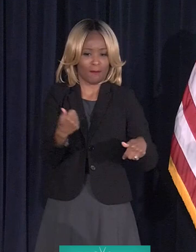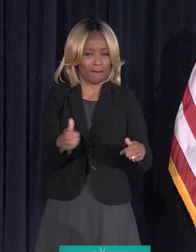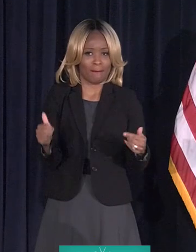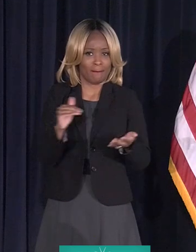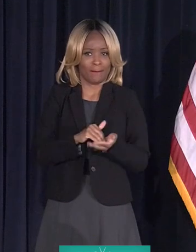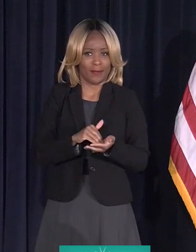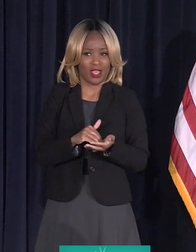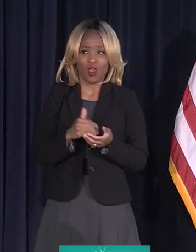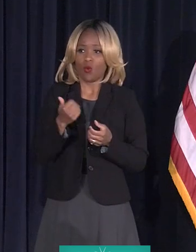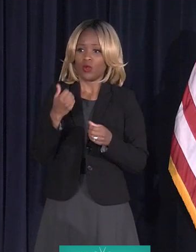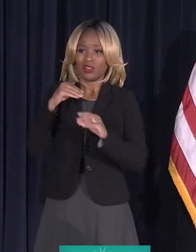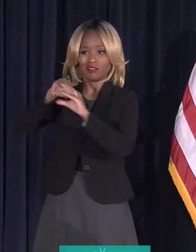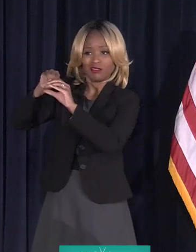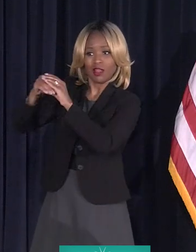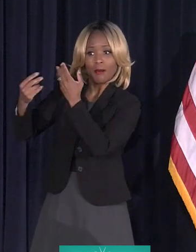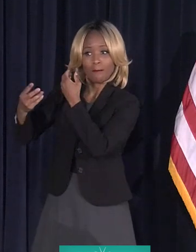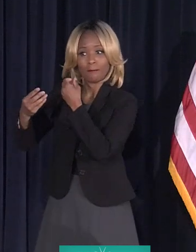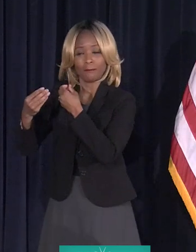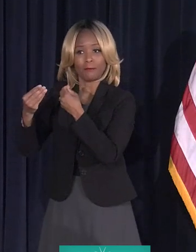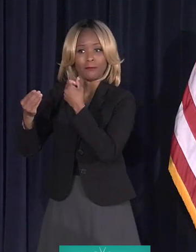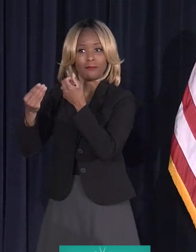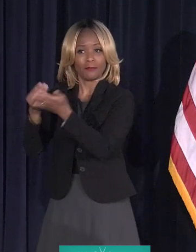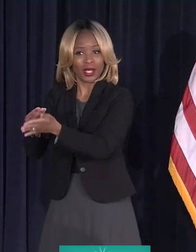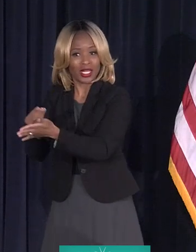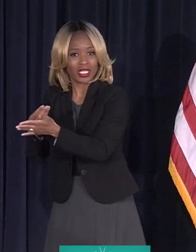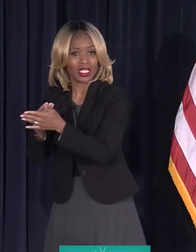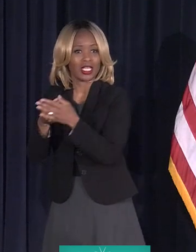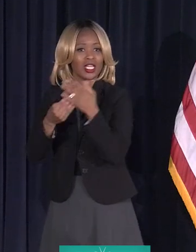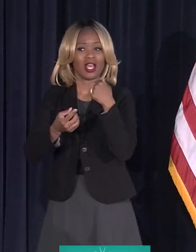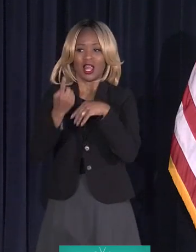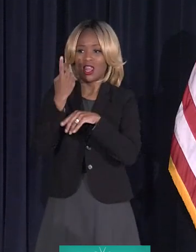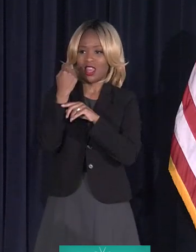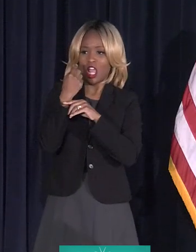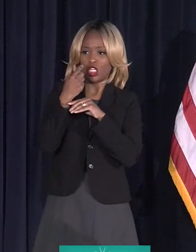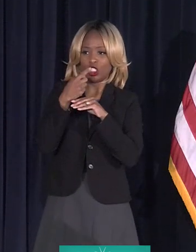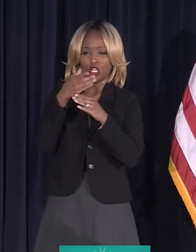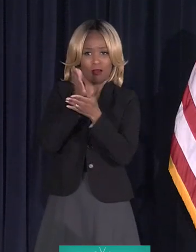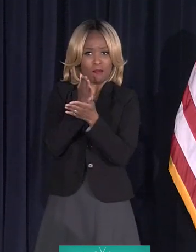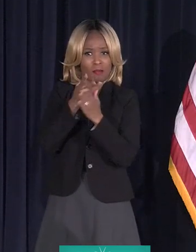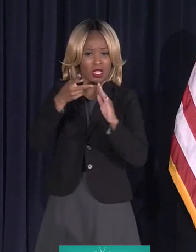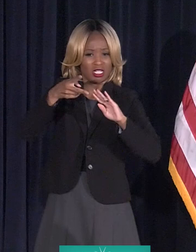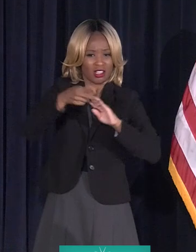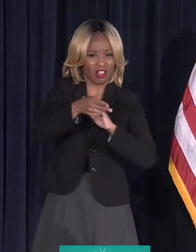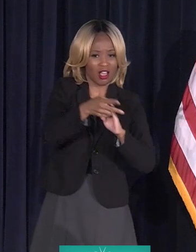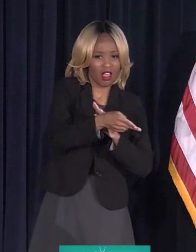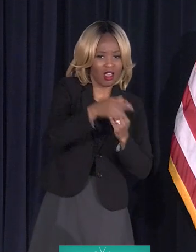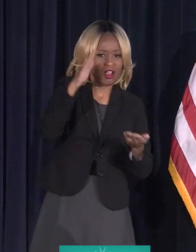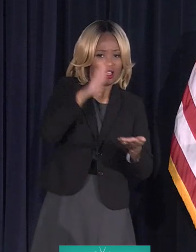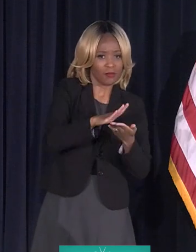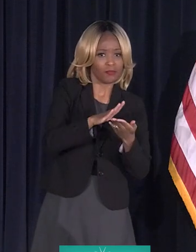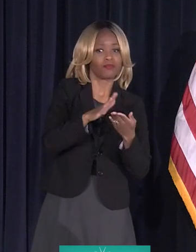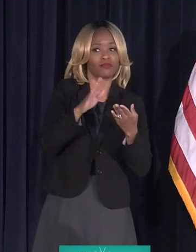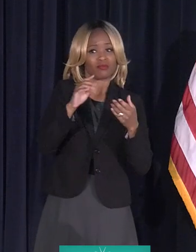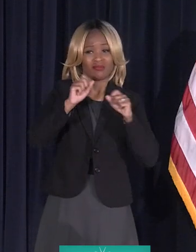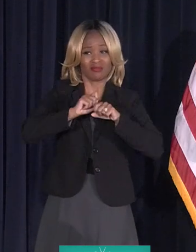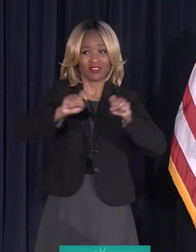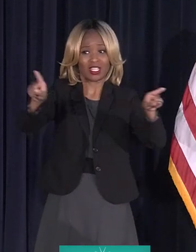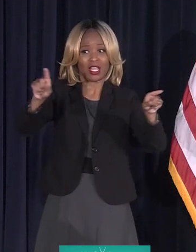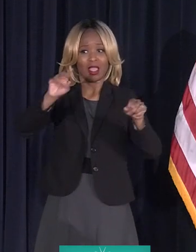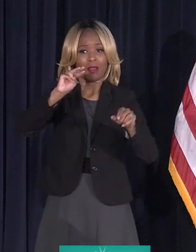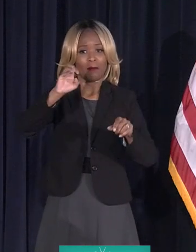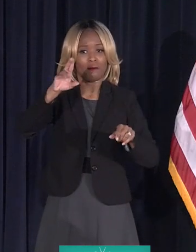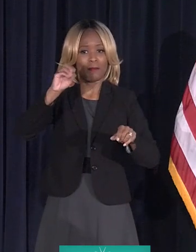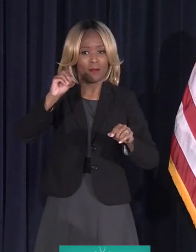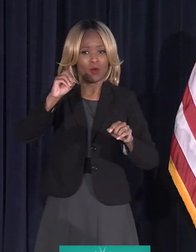put money away in reserves. Even in the last run of budget cuts when COVID hit, Standard & Poor's put out a national memo citing